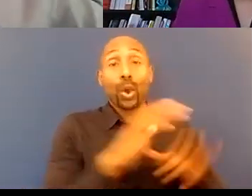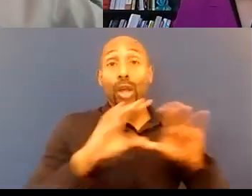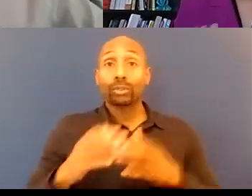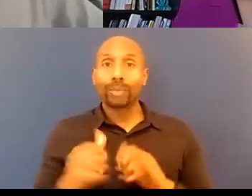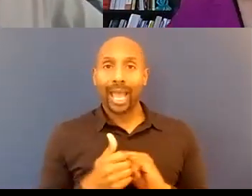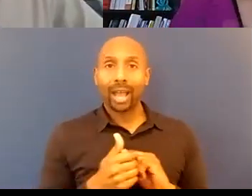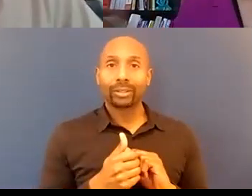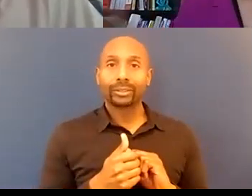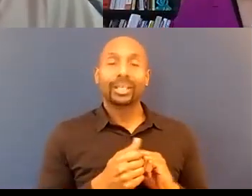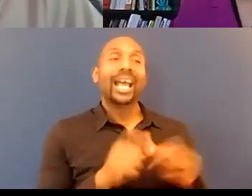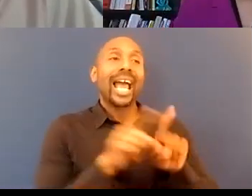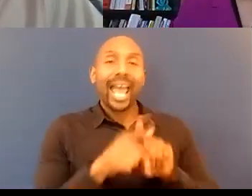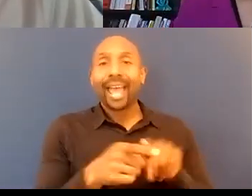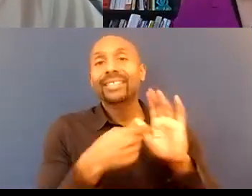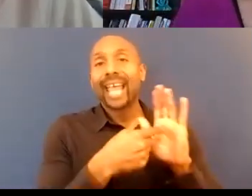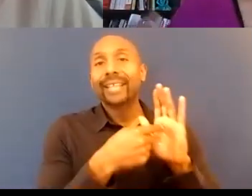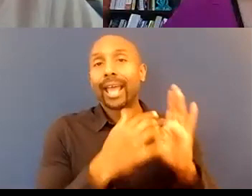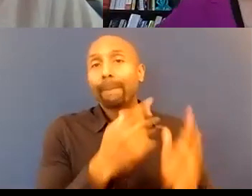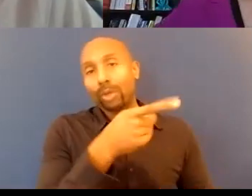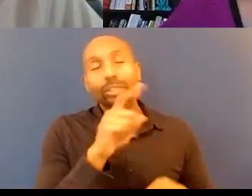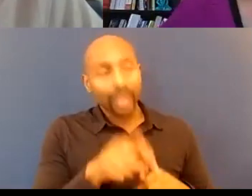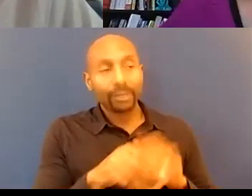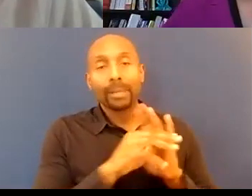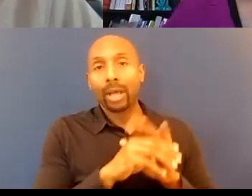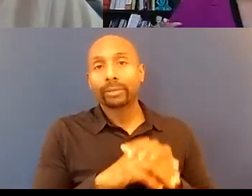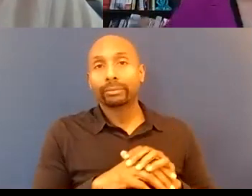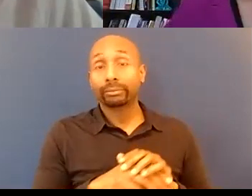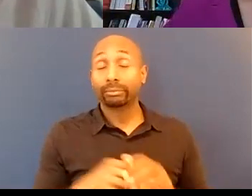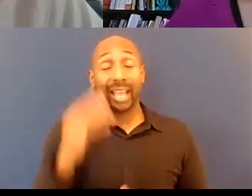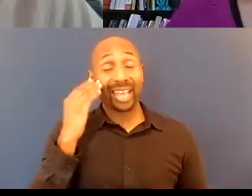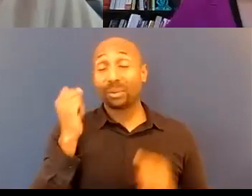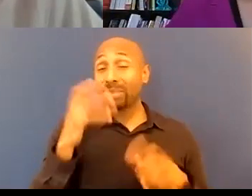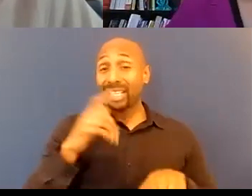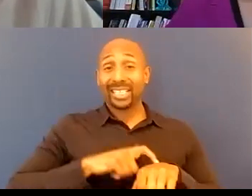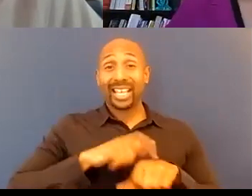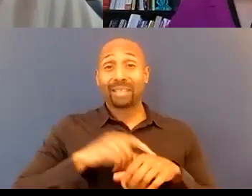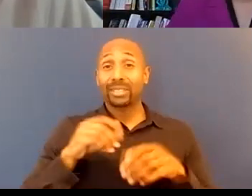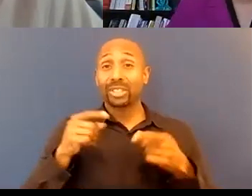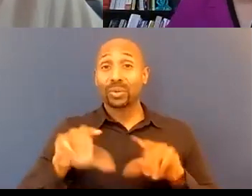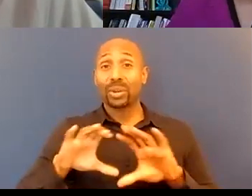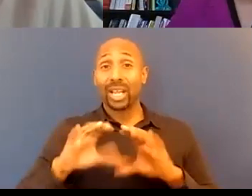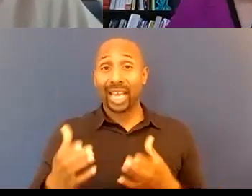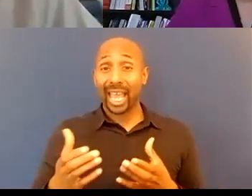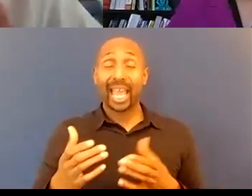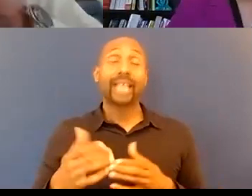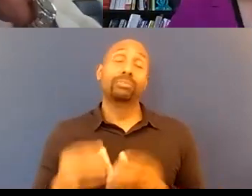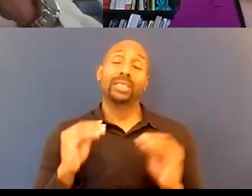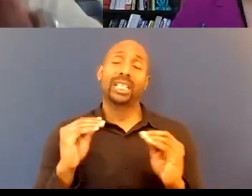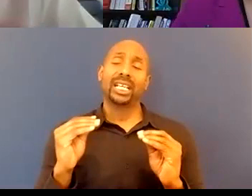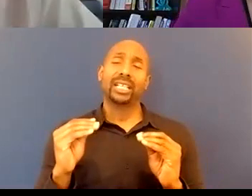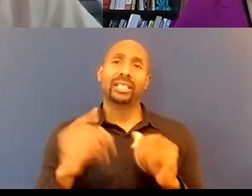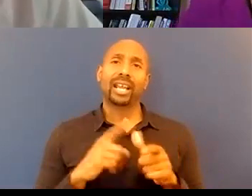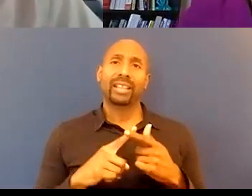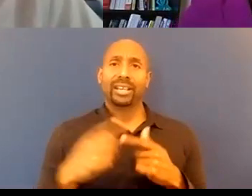class but i can tell you i've had many chiefs in class and go to a side conversation and they start talking about things i'm thinking okay well that was a waste of time so it's